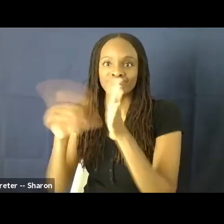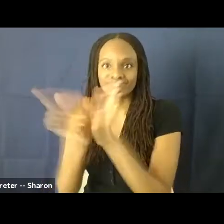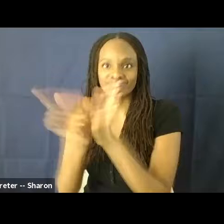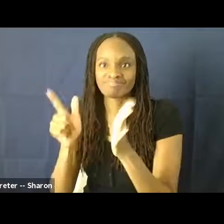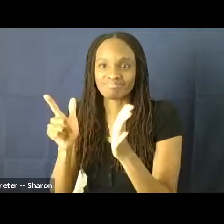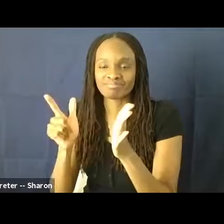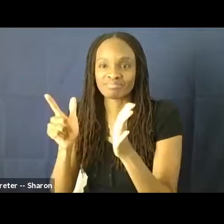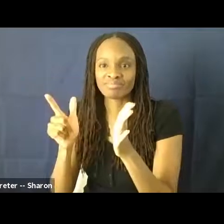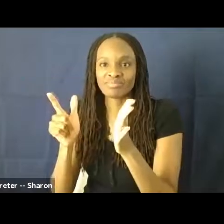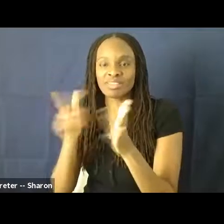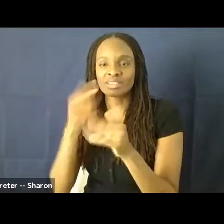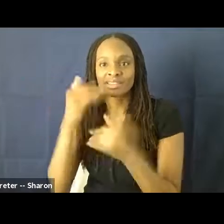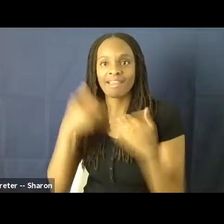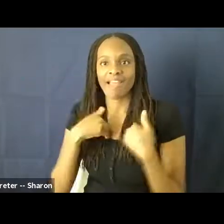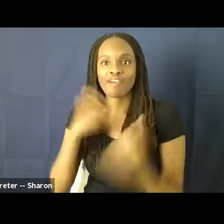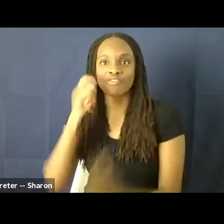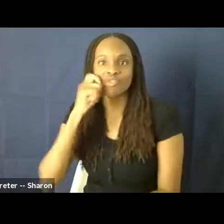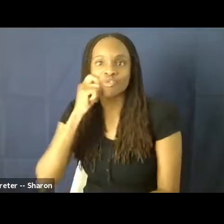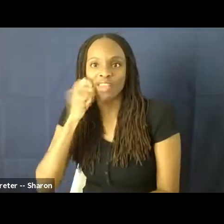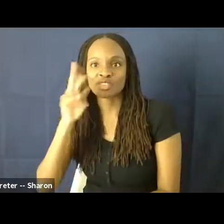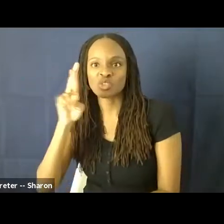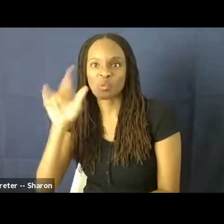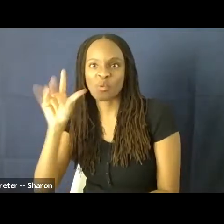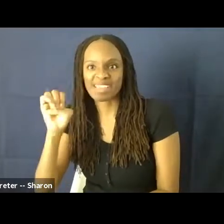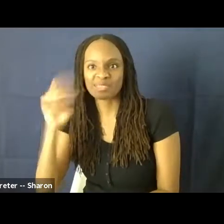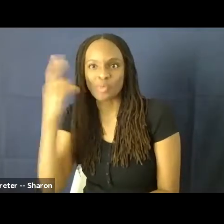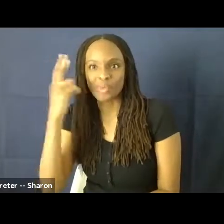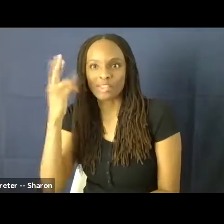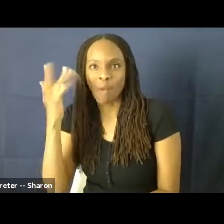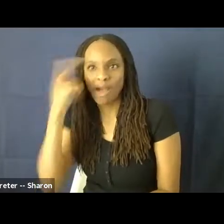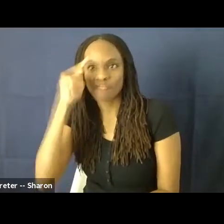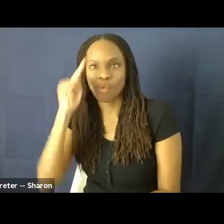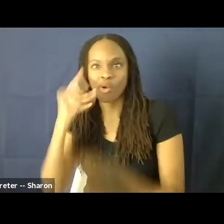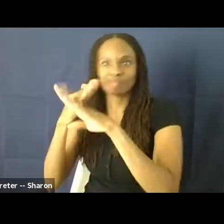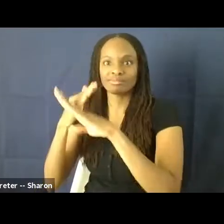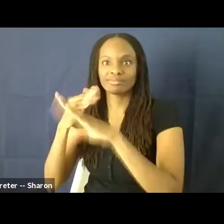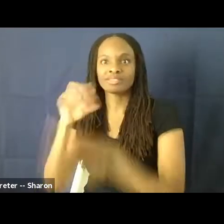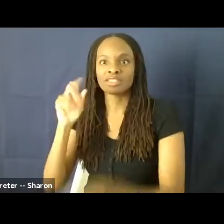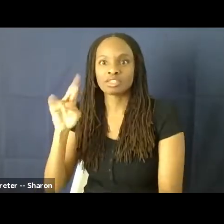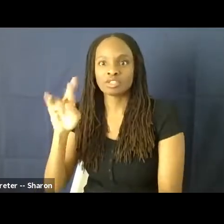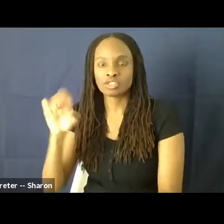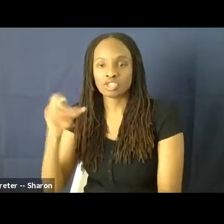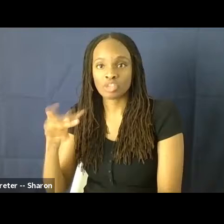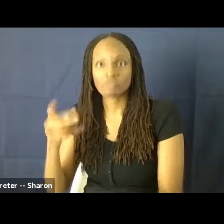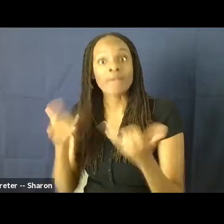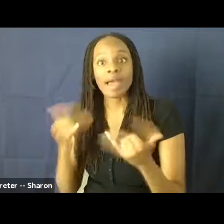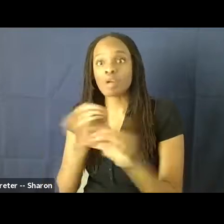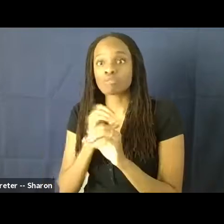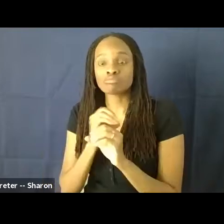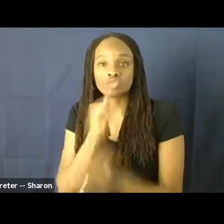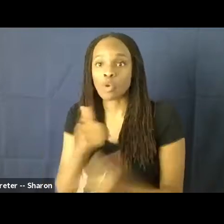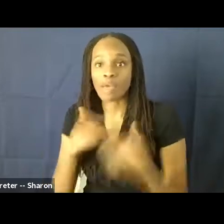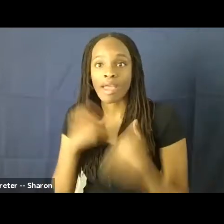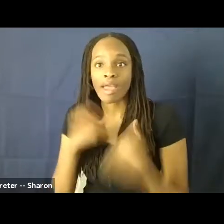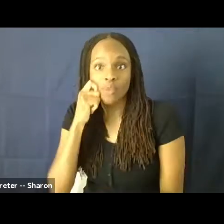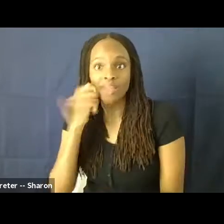a form of censorship for the studios. So now we no longer have race as an issue, right? The other thing that happens around this